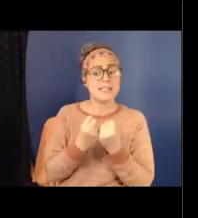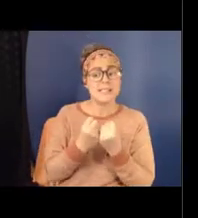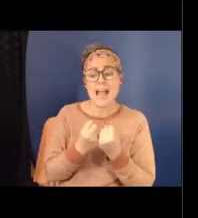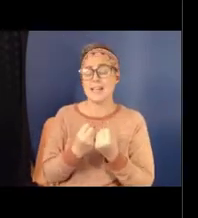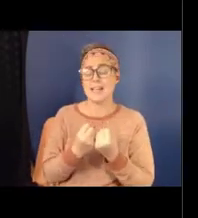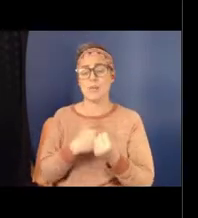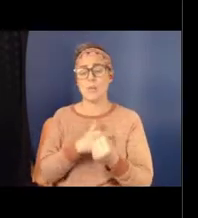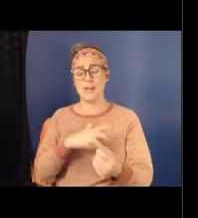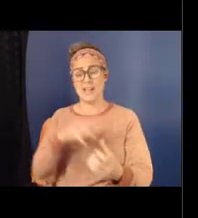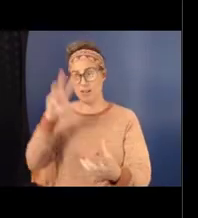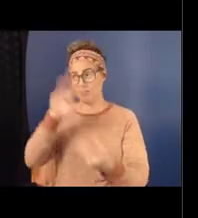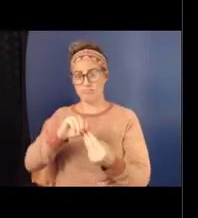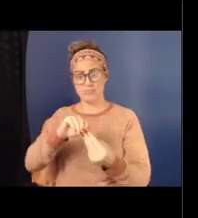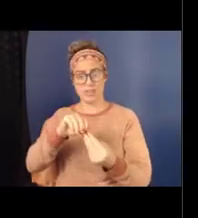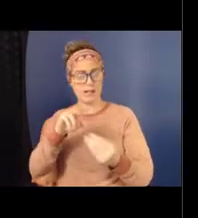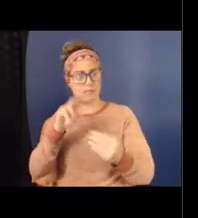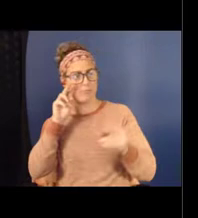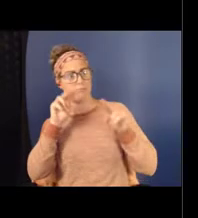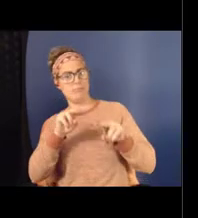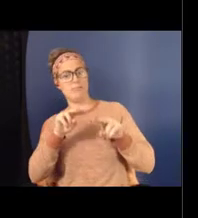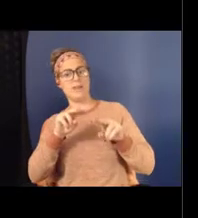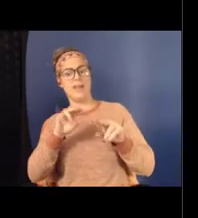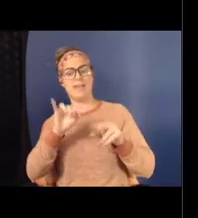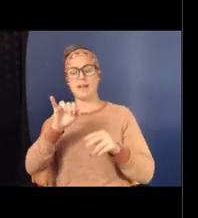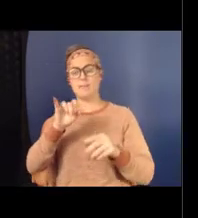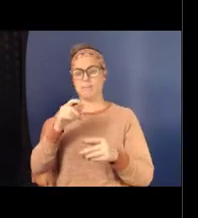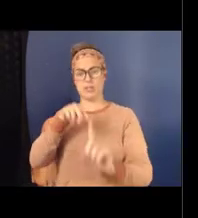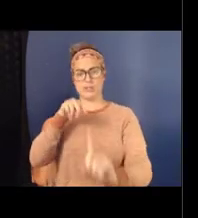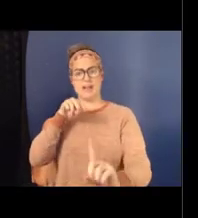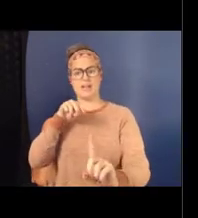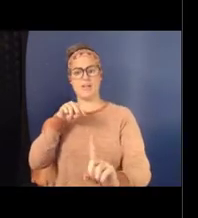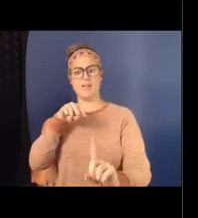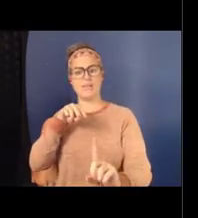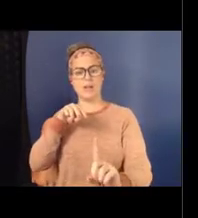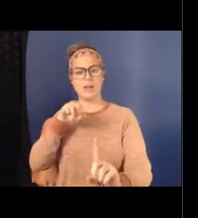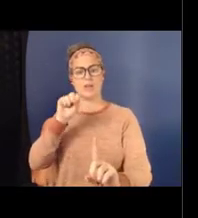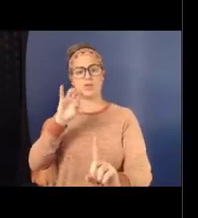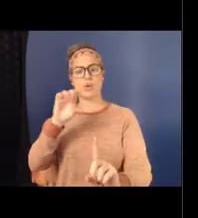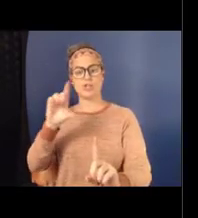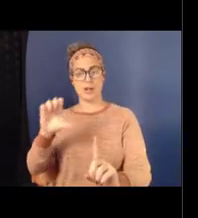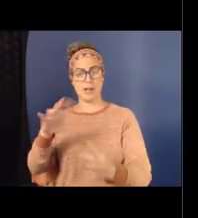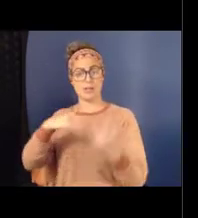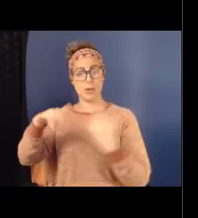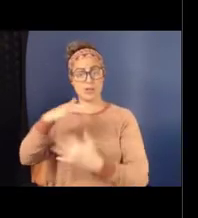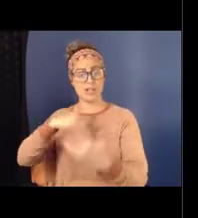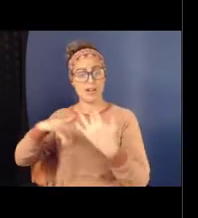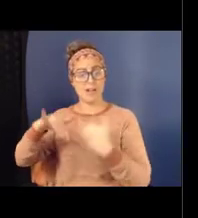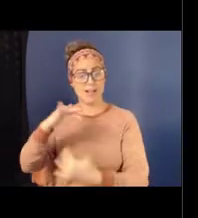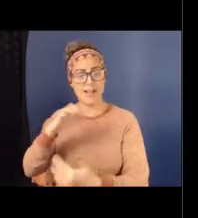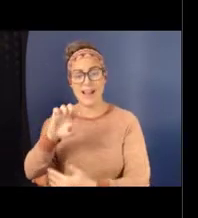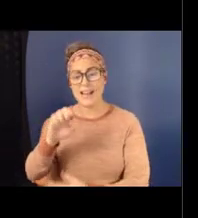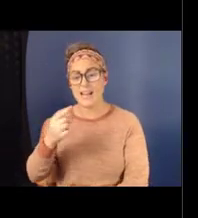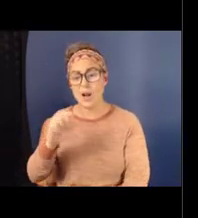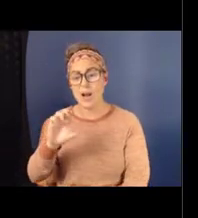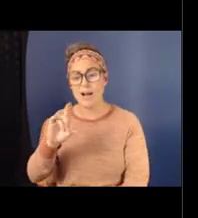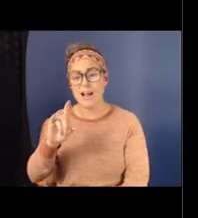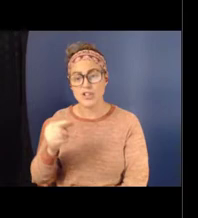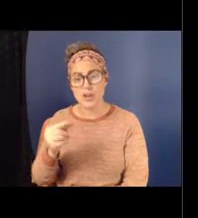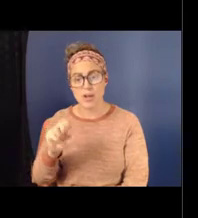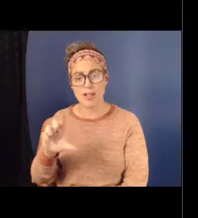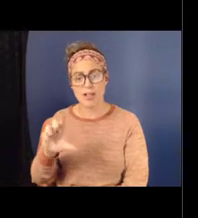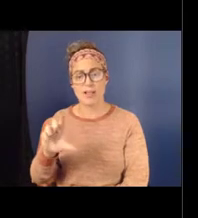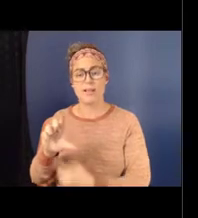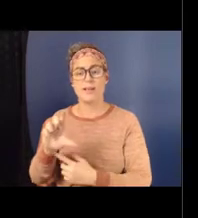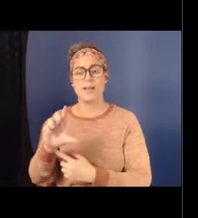perspective when we think about the connection between bullying and then later involvement in sexual violence, sexual harassment,